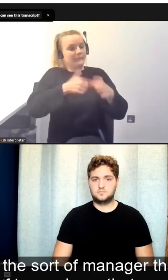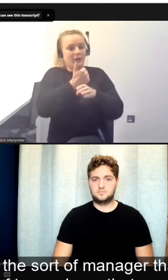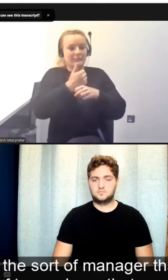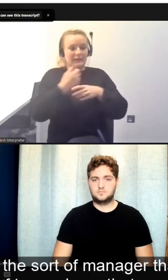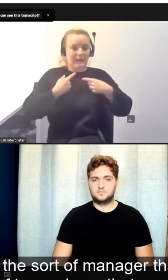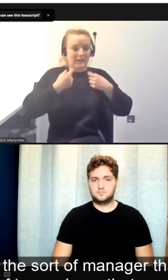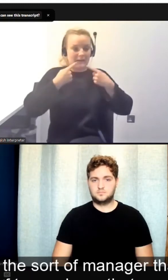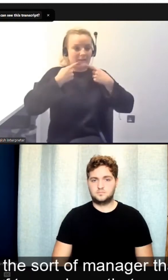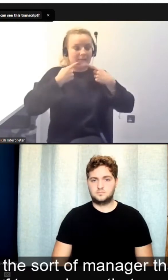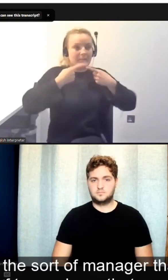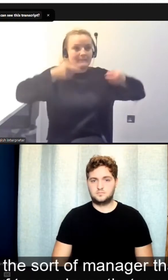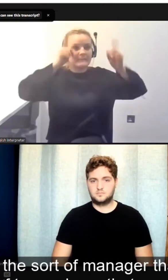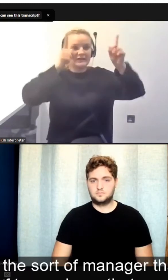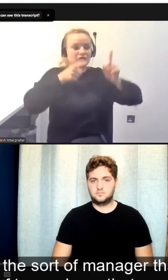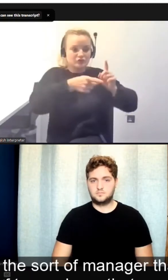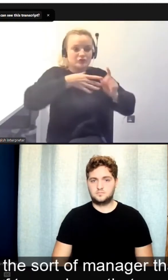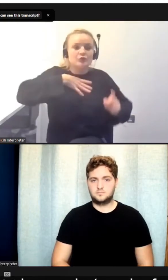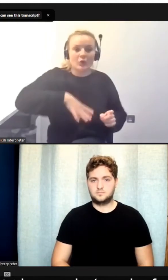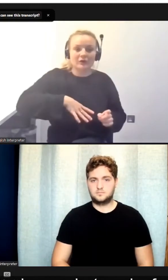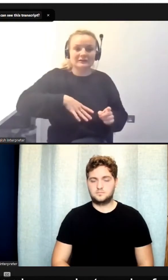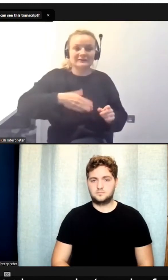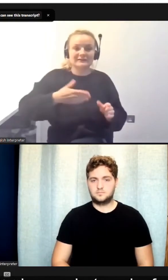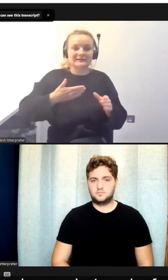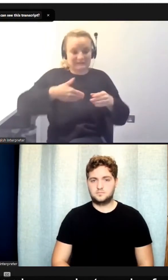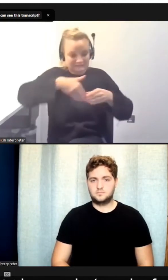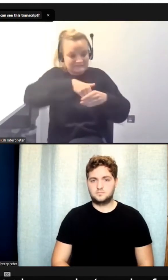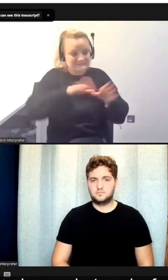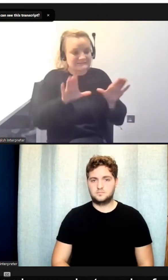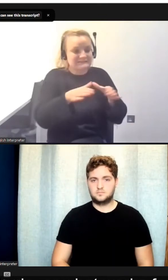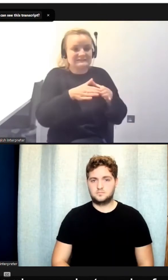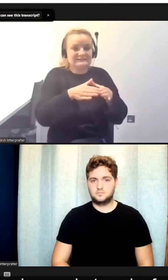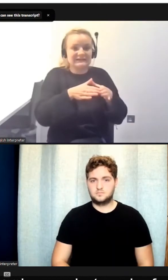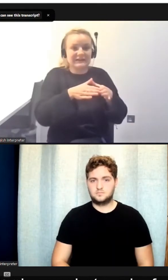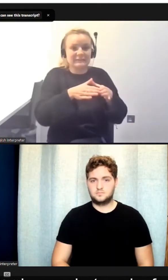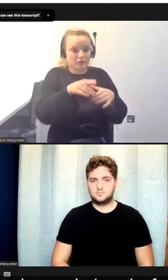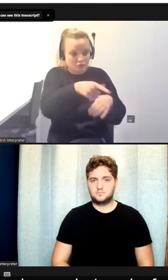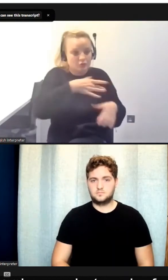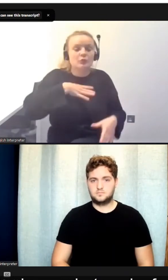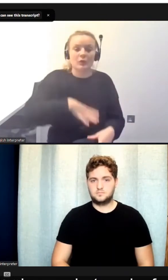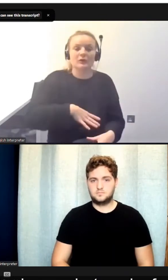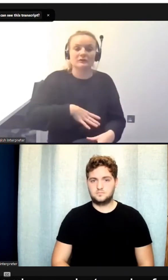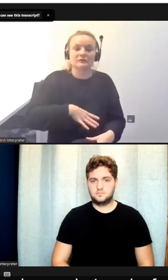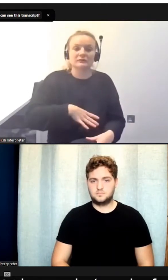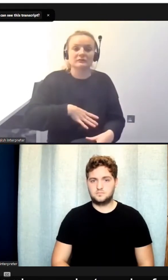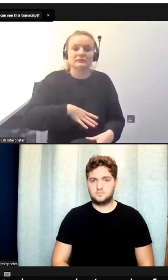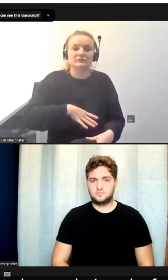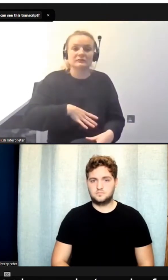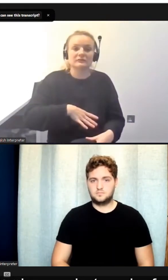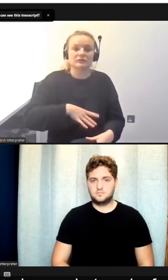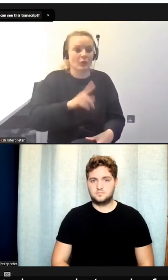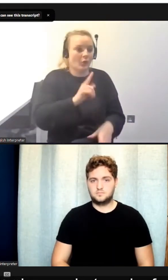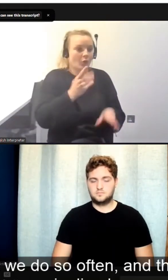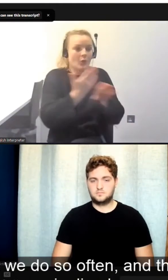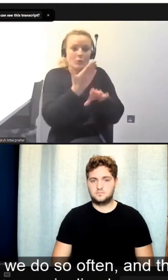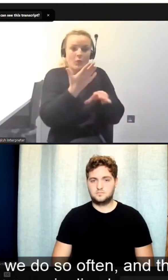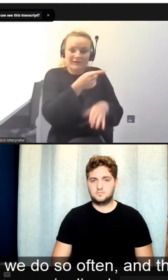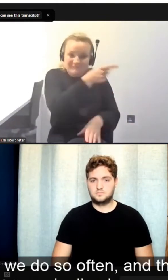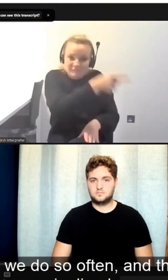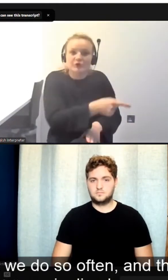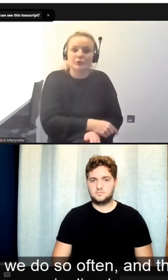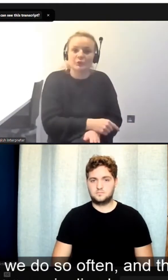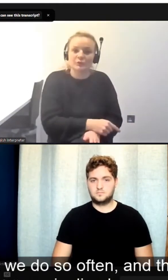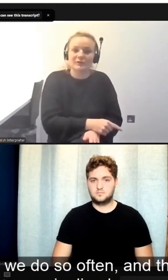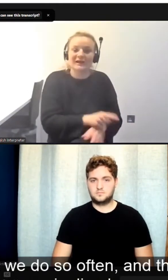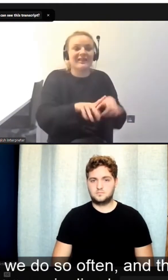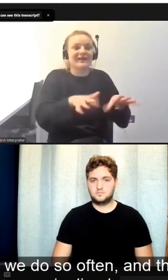player that you want. Please tell me what it is I need to do, or what works for you. So it's a